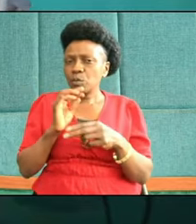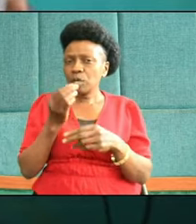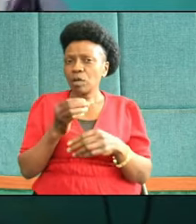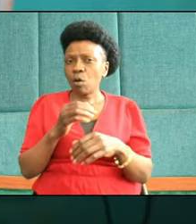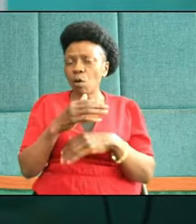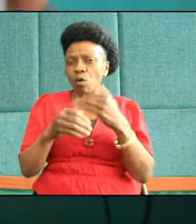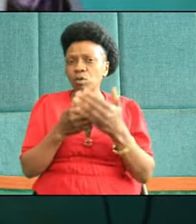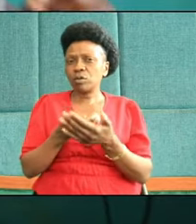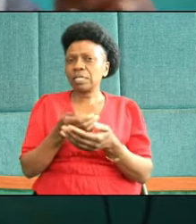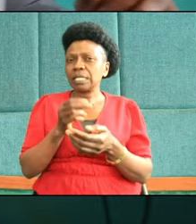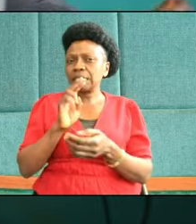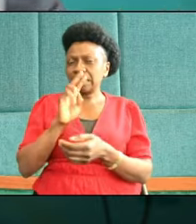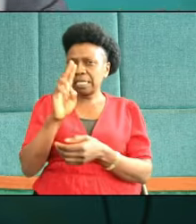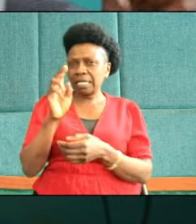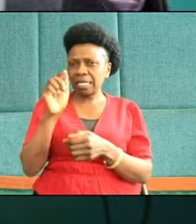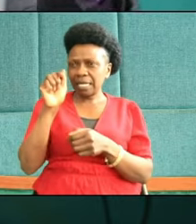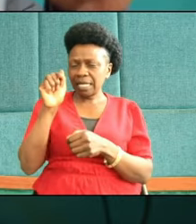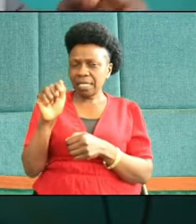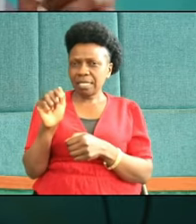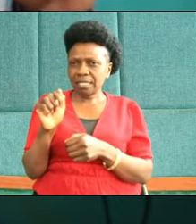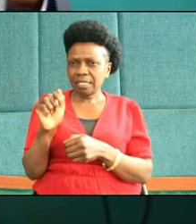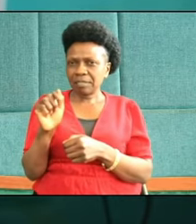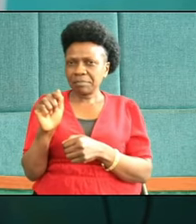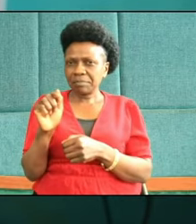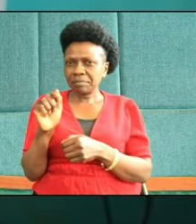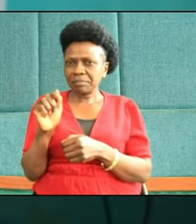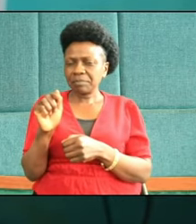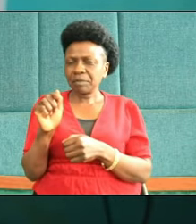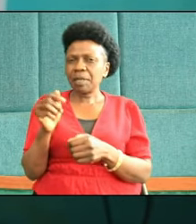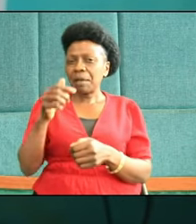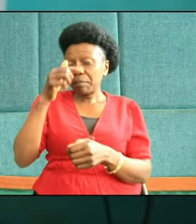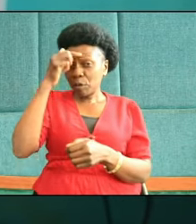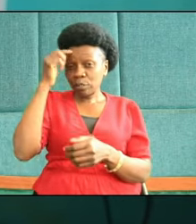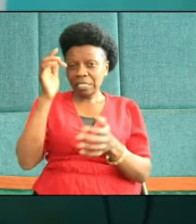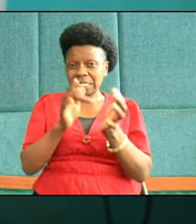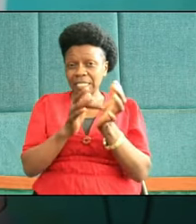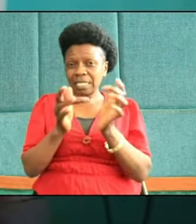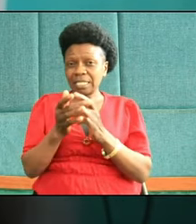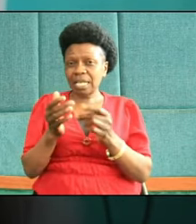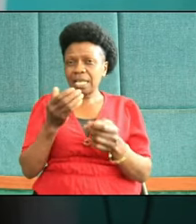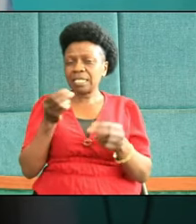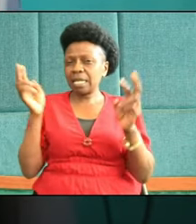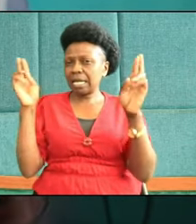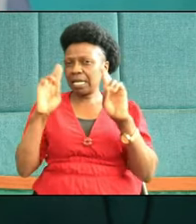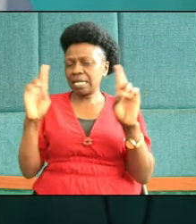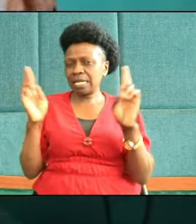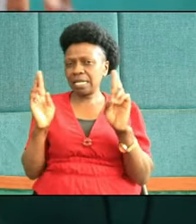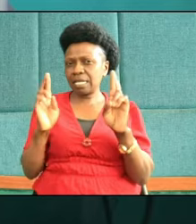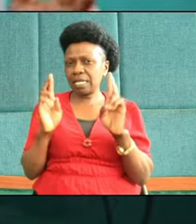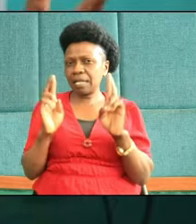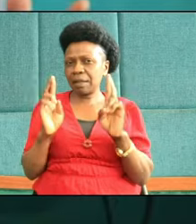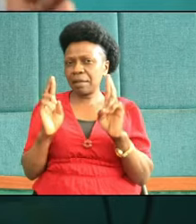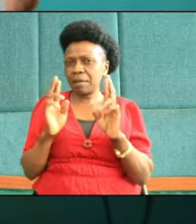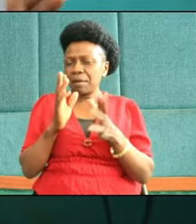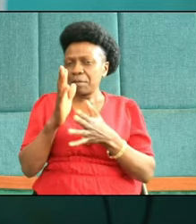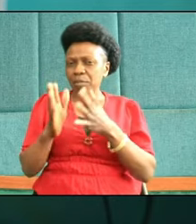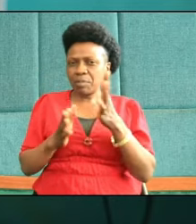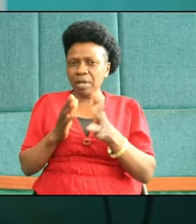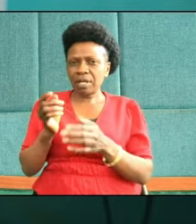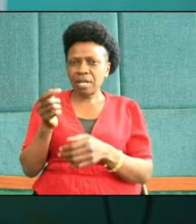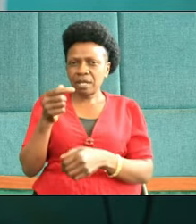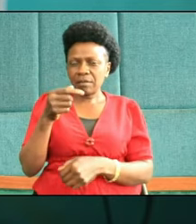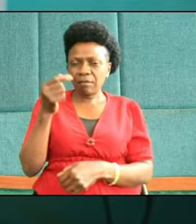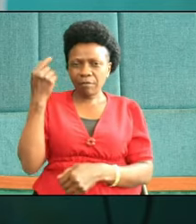all sing this redemption song because Jesus has already defeated us and has already become